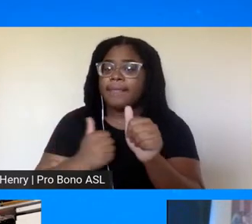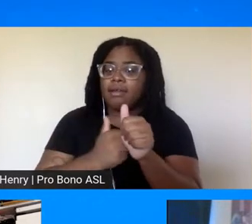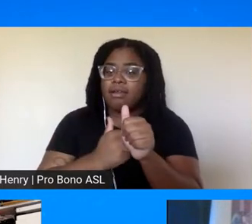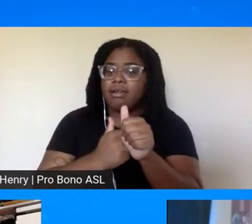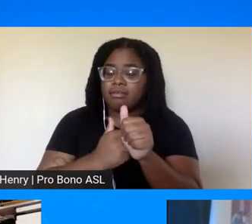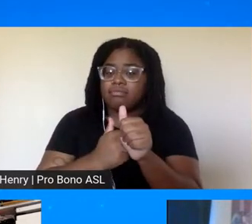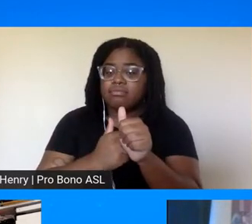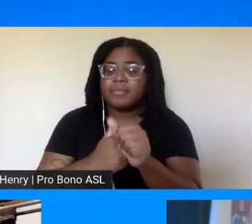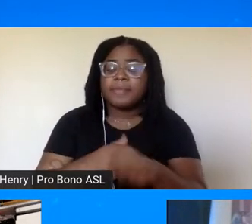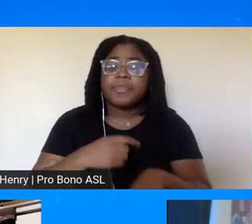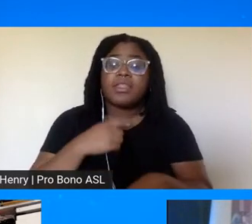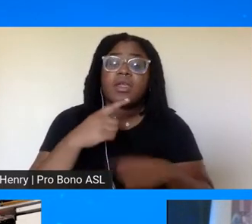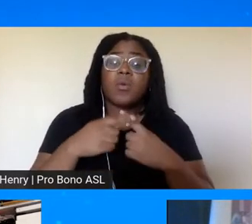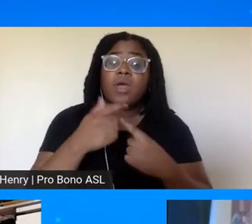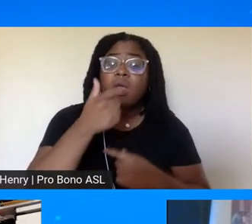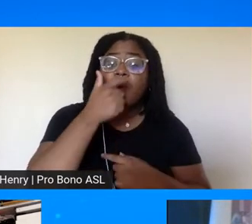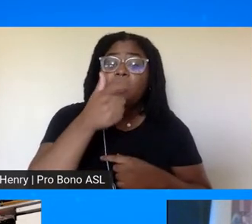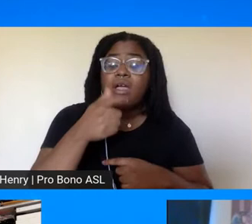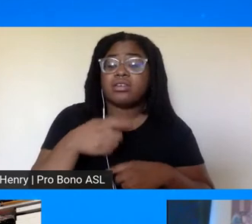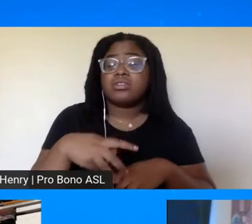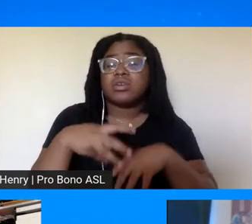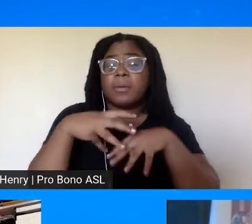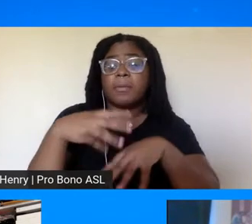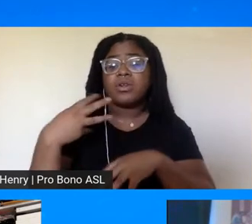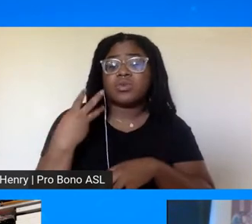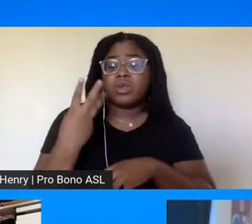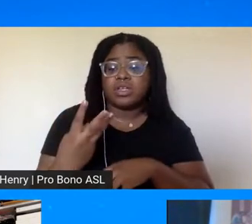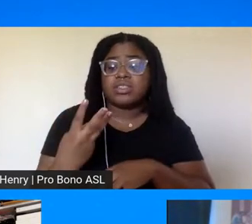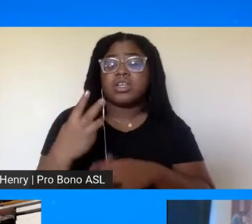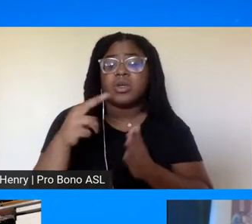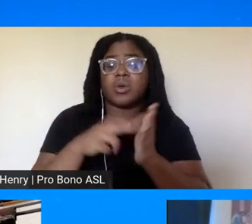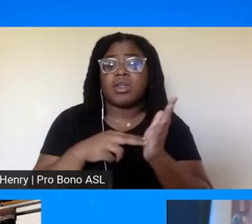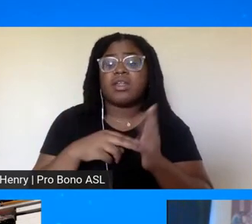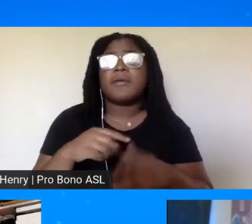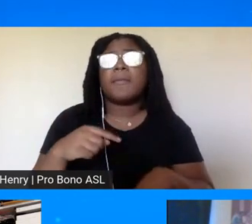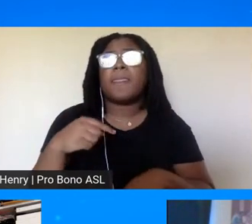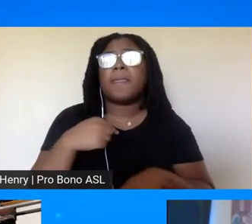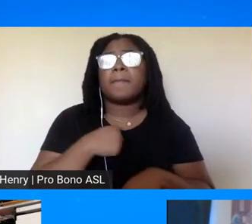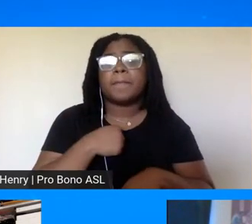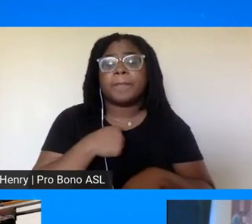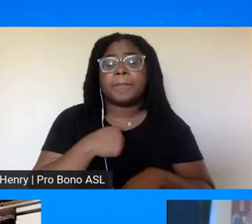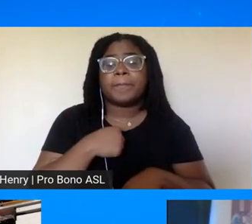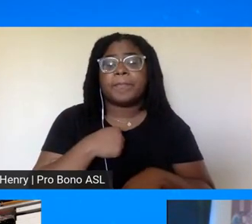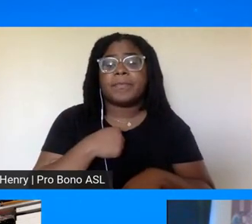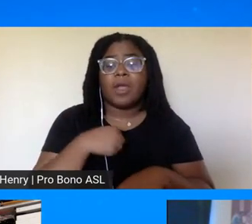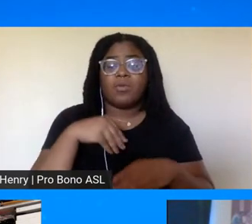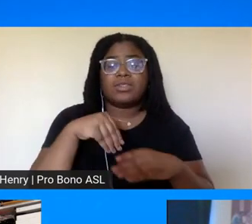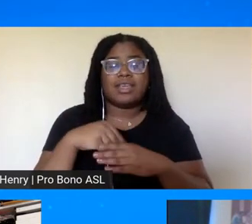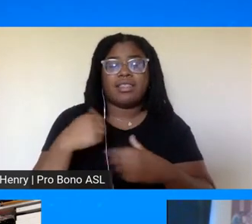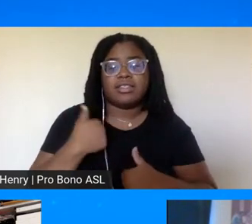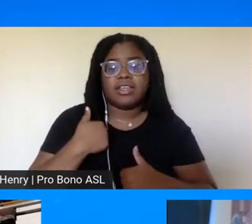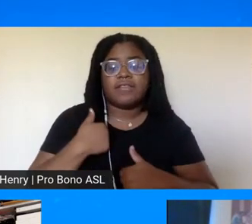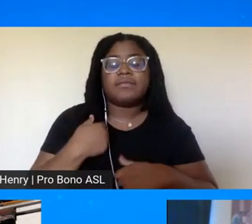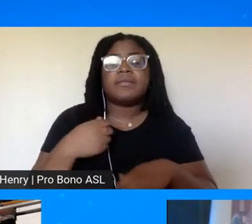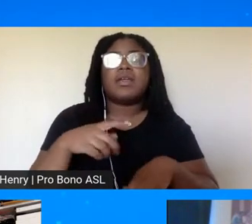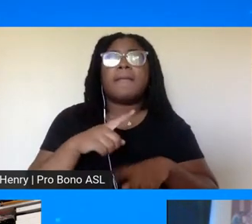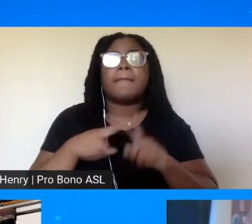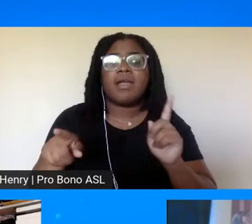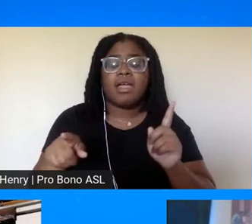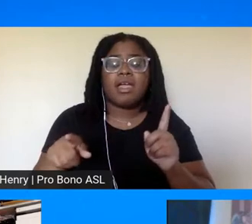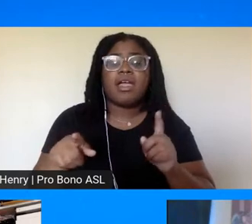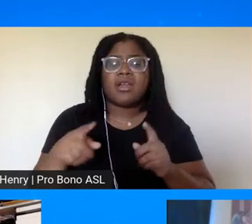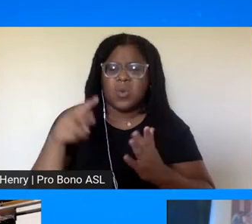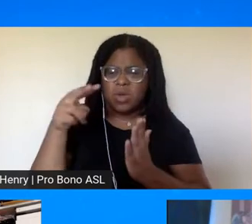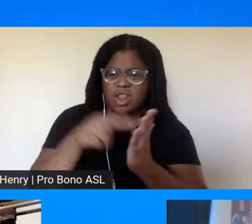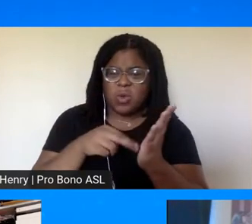march on washington i was in the service in portland oregon i was not in the um in the march on washington but as i